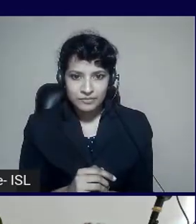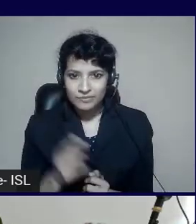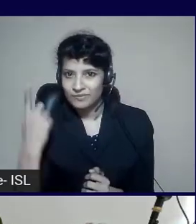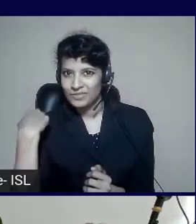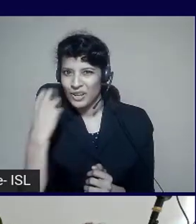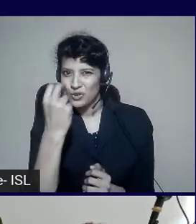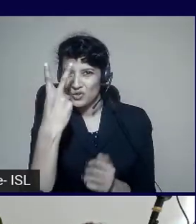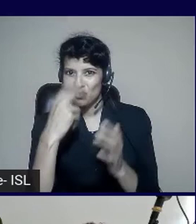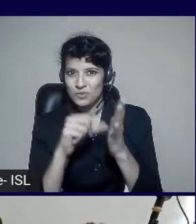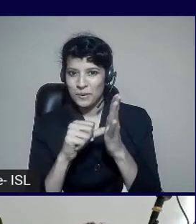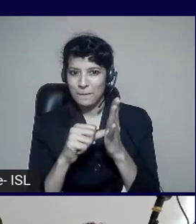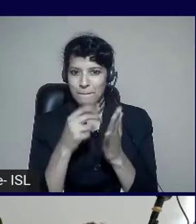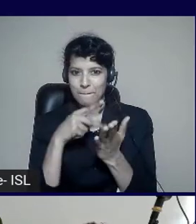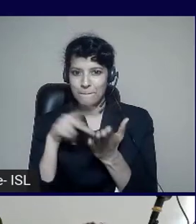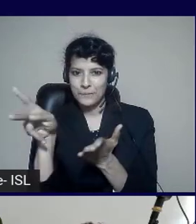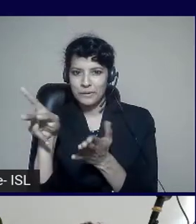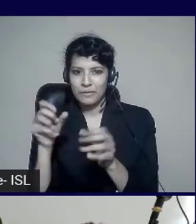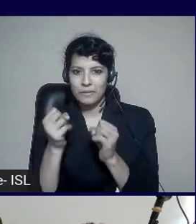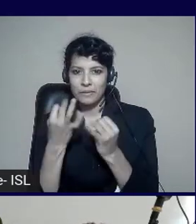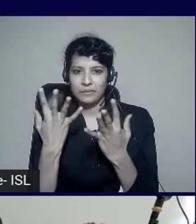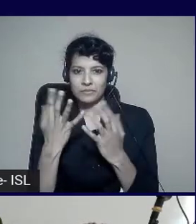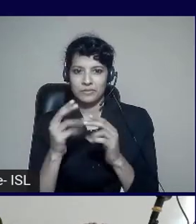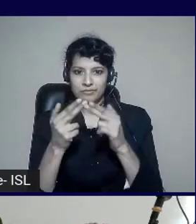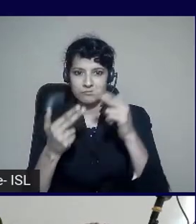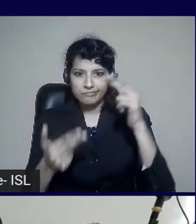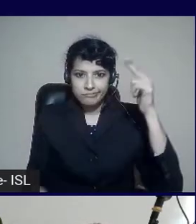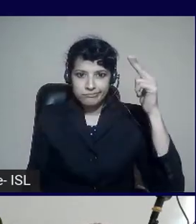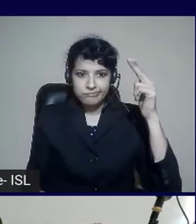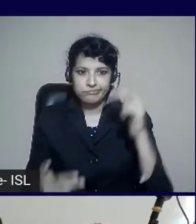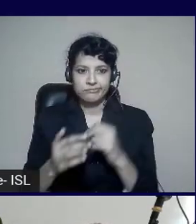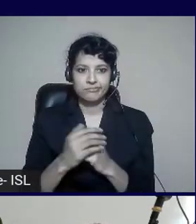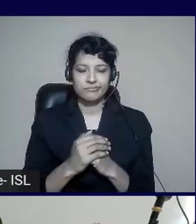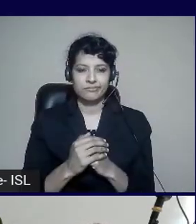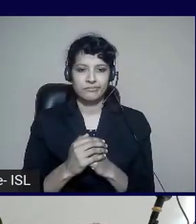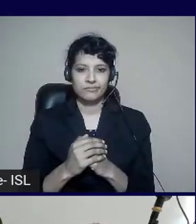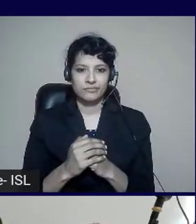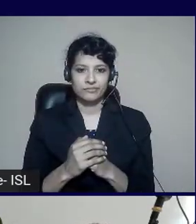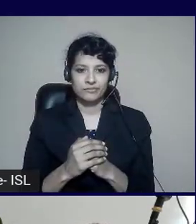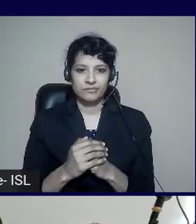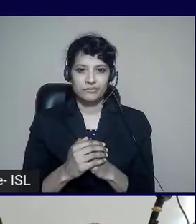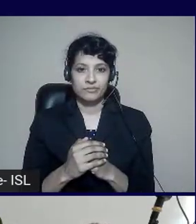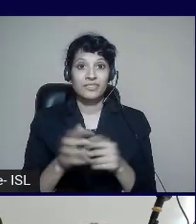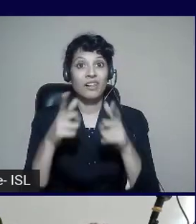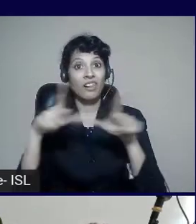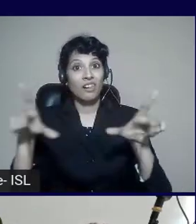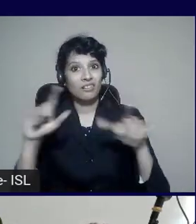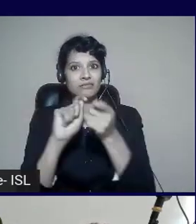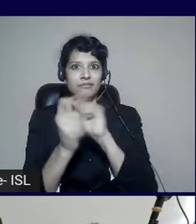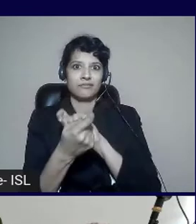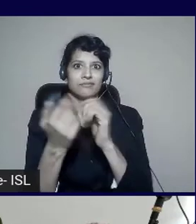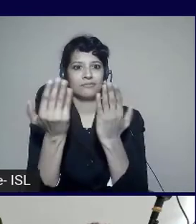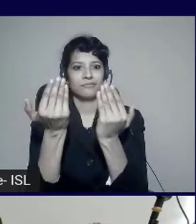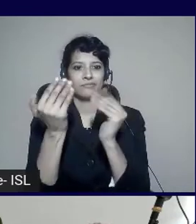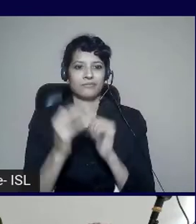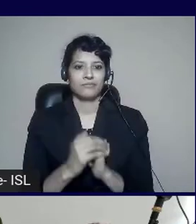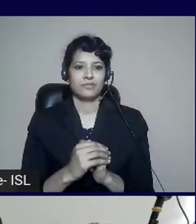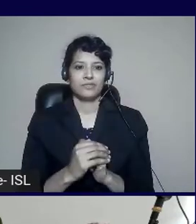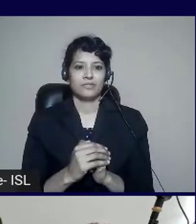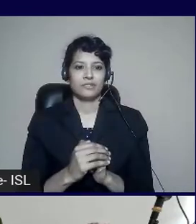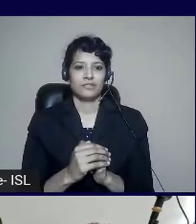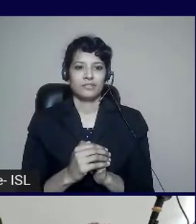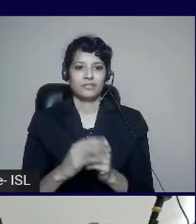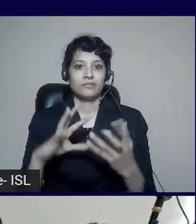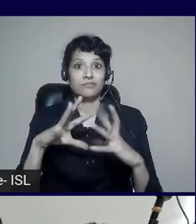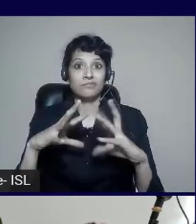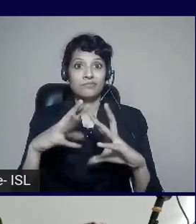months. That's pretty lengthy. Now this not only gives you the ability to do language changes, but also to create an Immersive Experience.